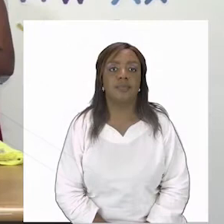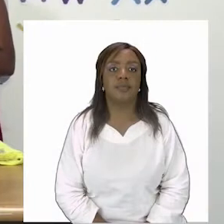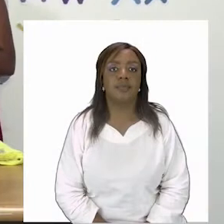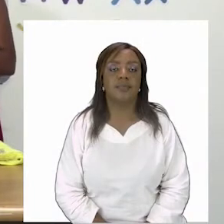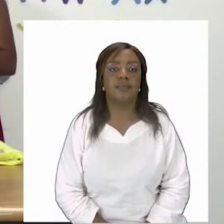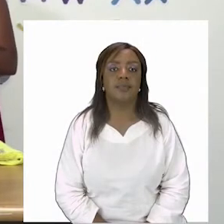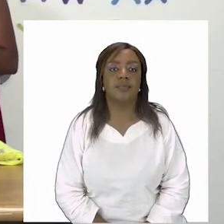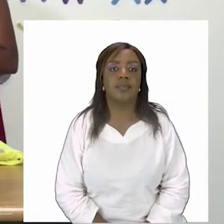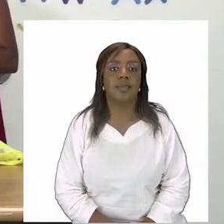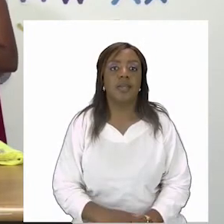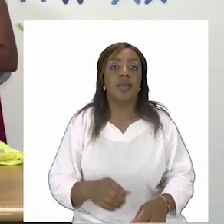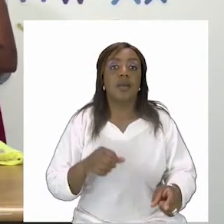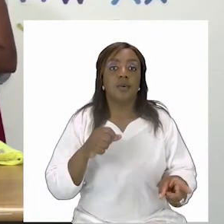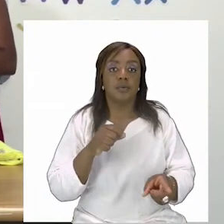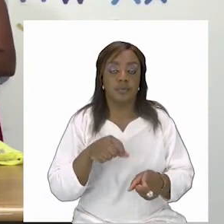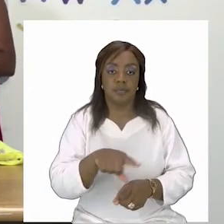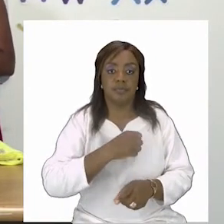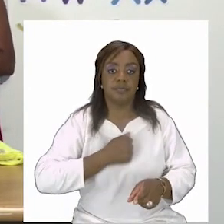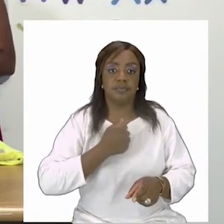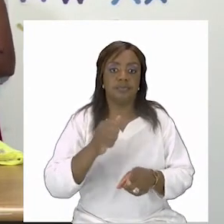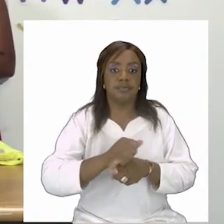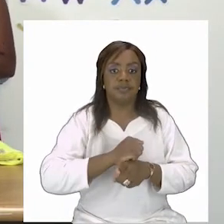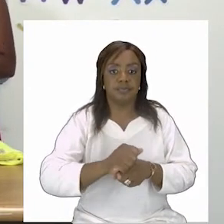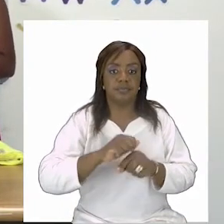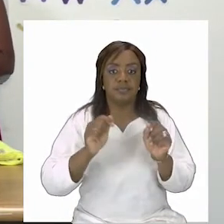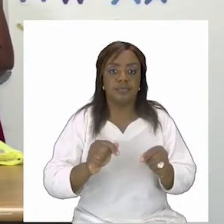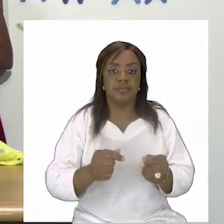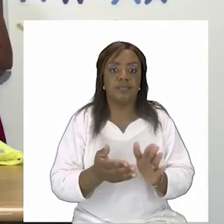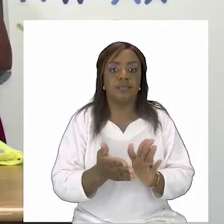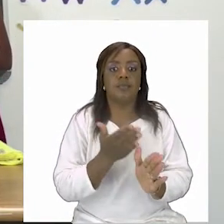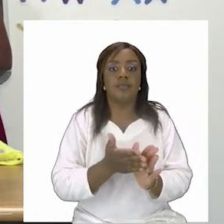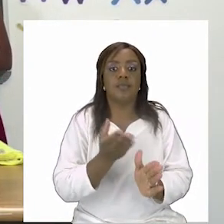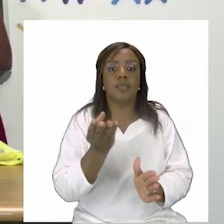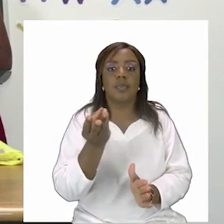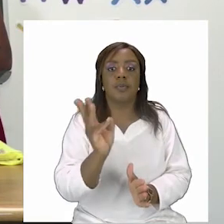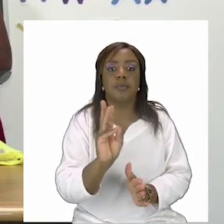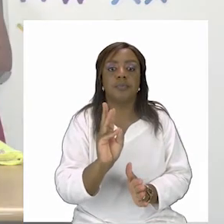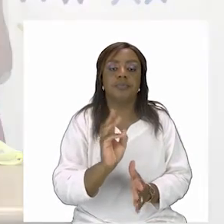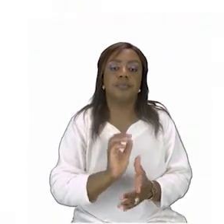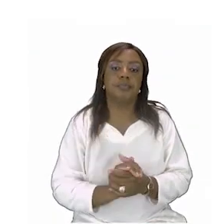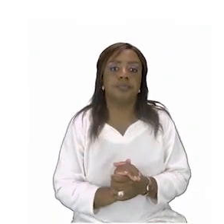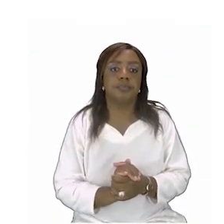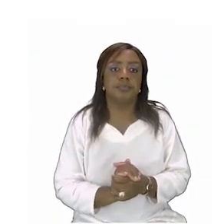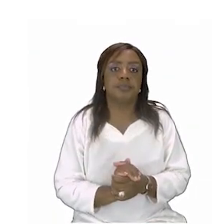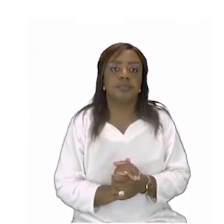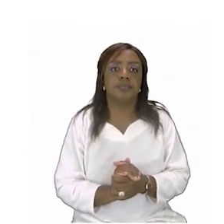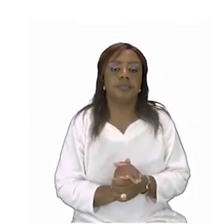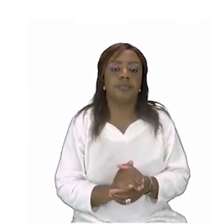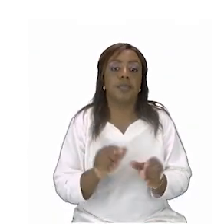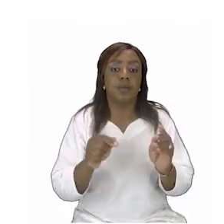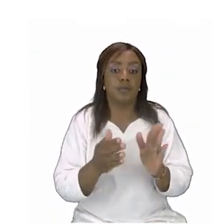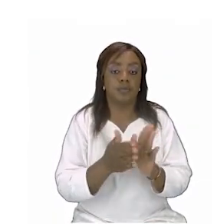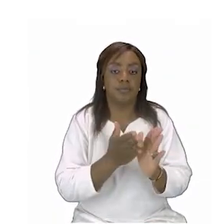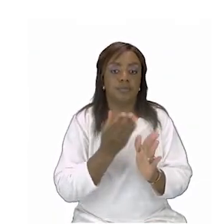our first exercise for today is coming from page six on page